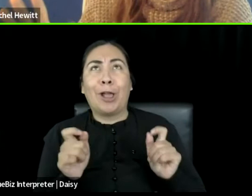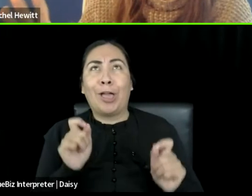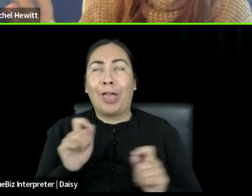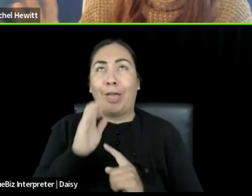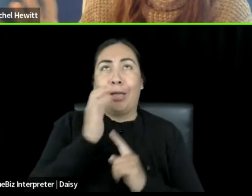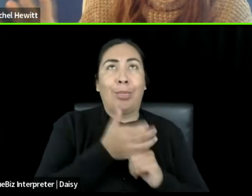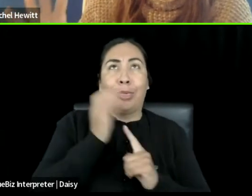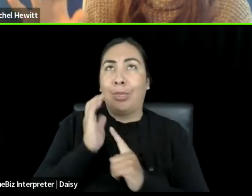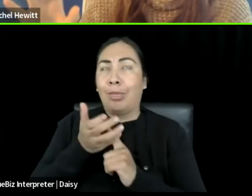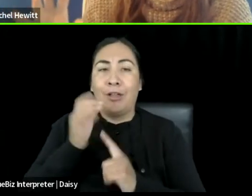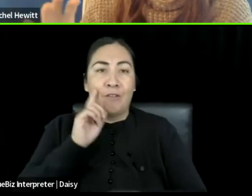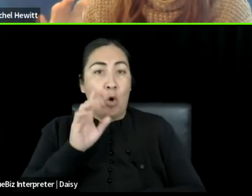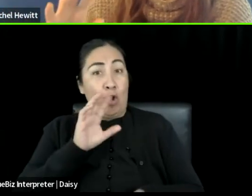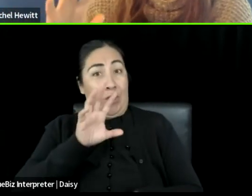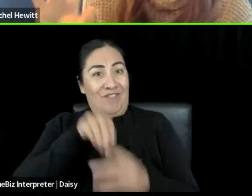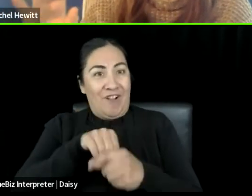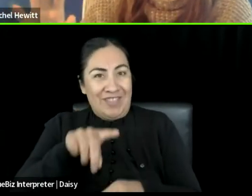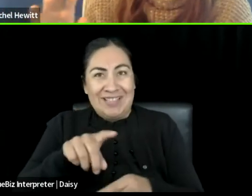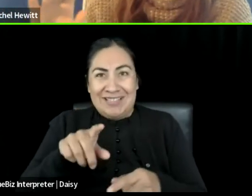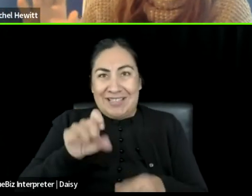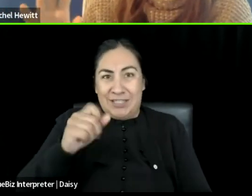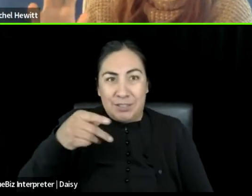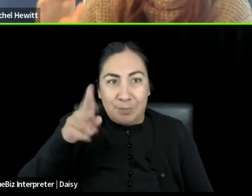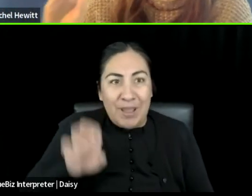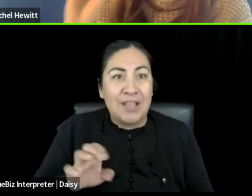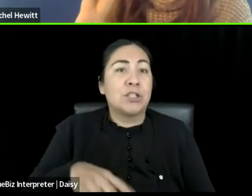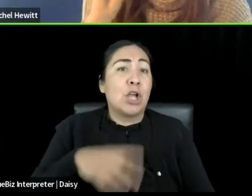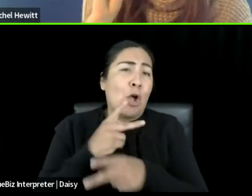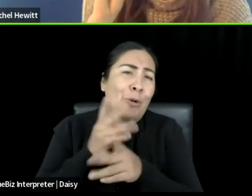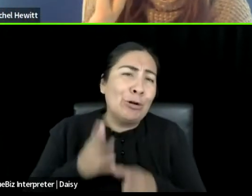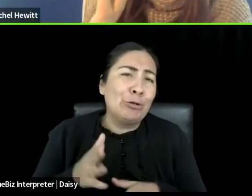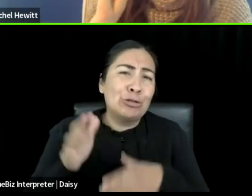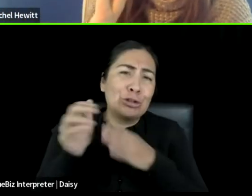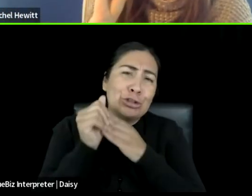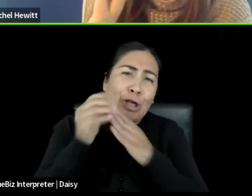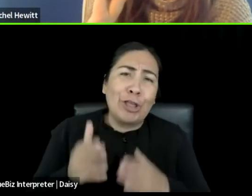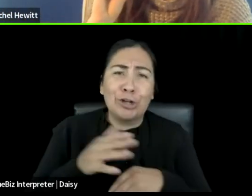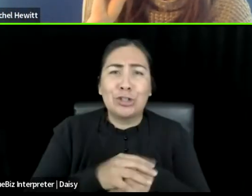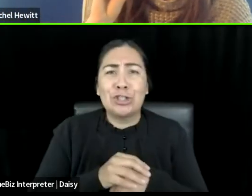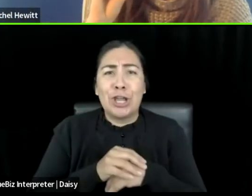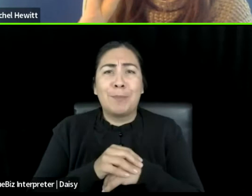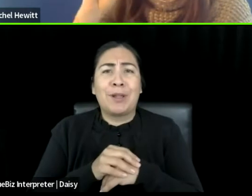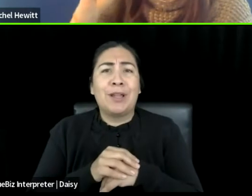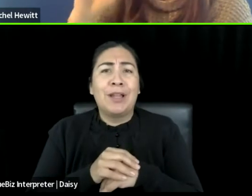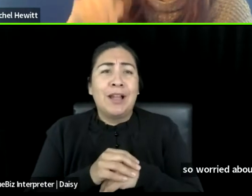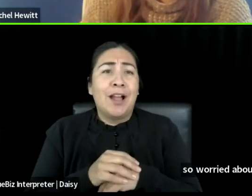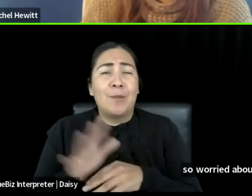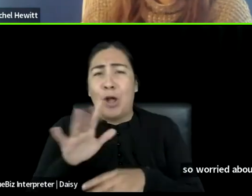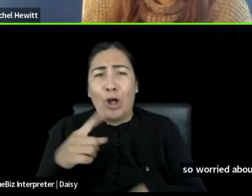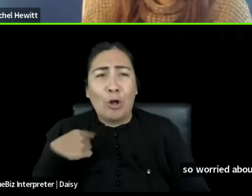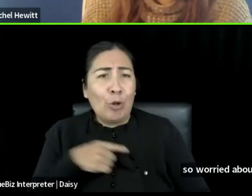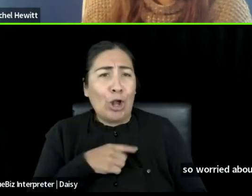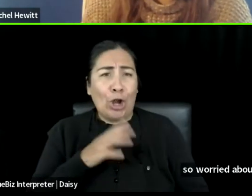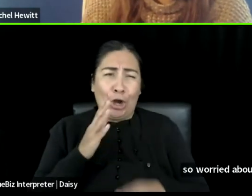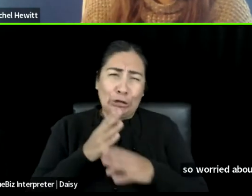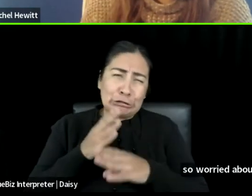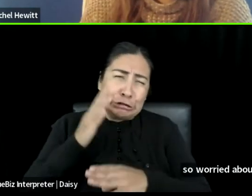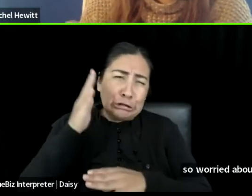If producers leadership, you know, if our industry or field, if we're so worried about wasting resources, then we have to change